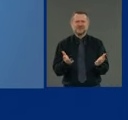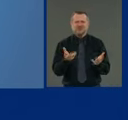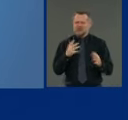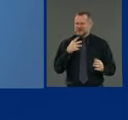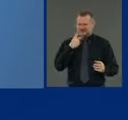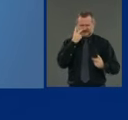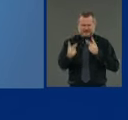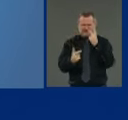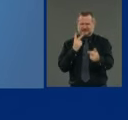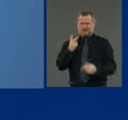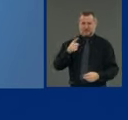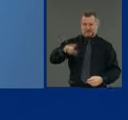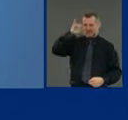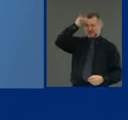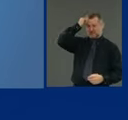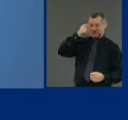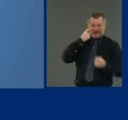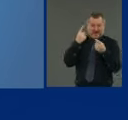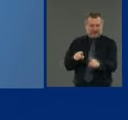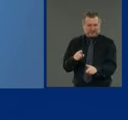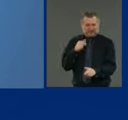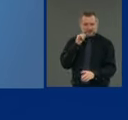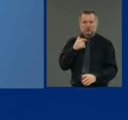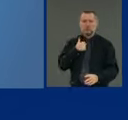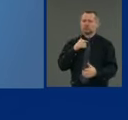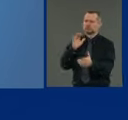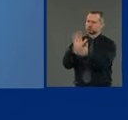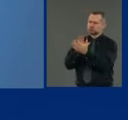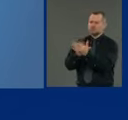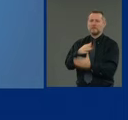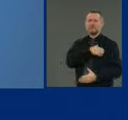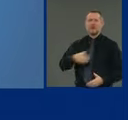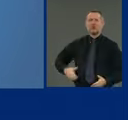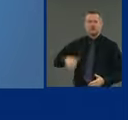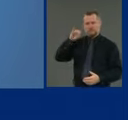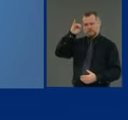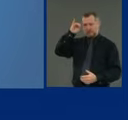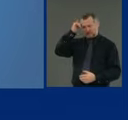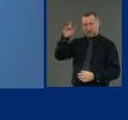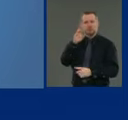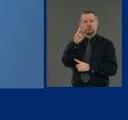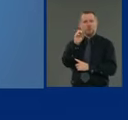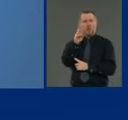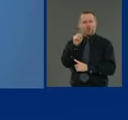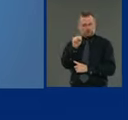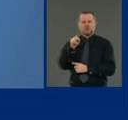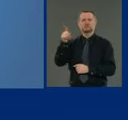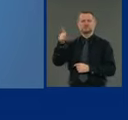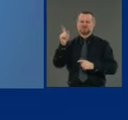Buffalo situation, I want to applaud Mayor Byron Brown. Mayor of Buffalo suspended the police officers yesterday,